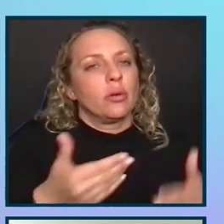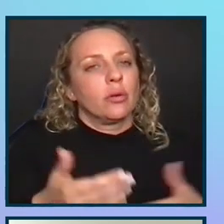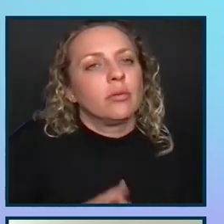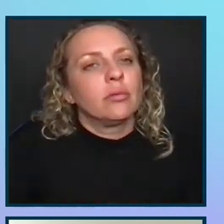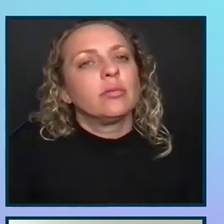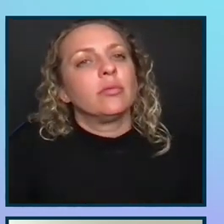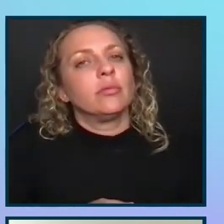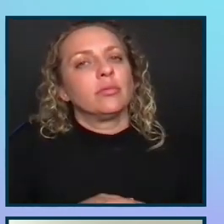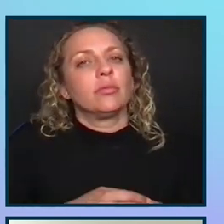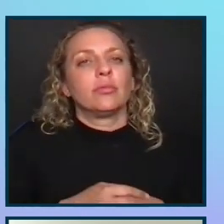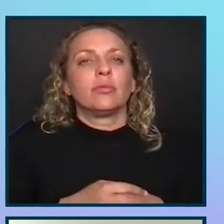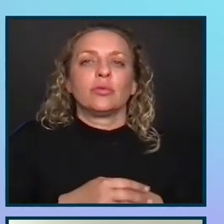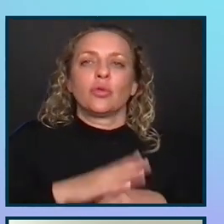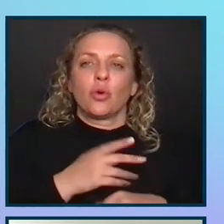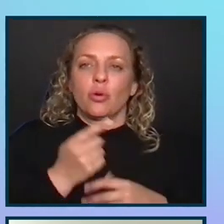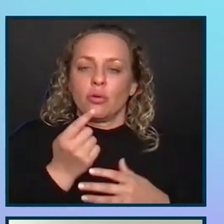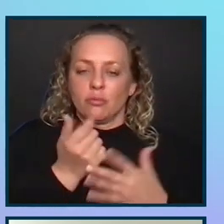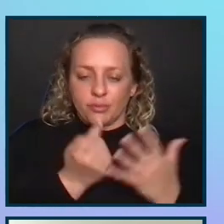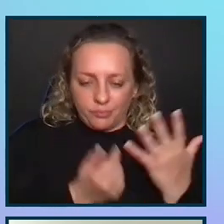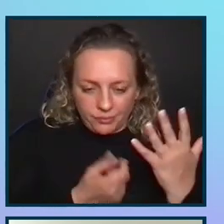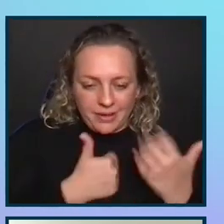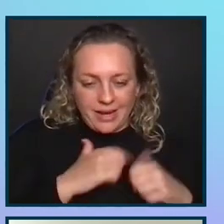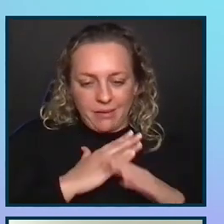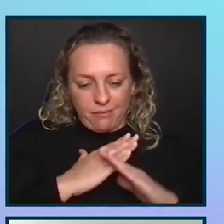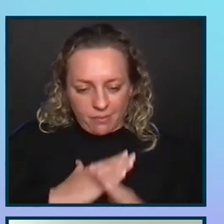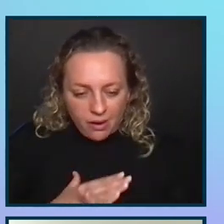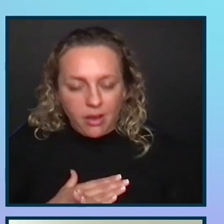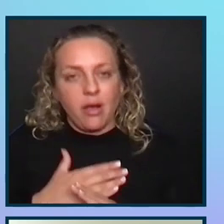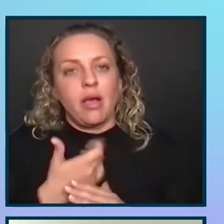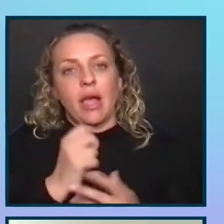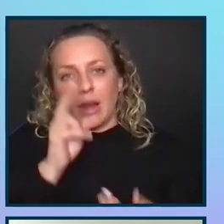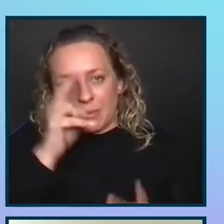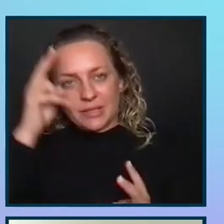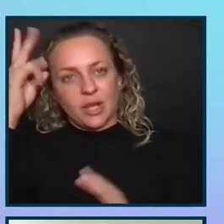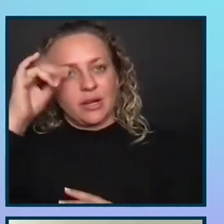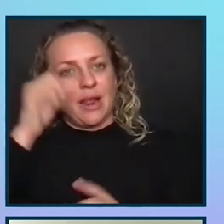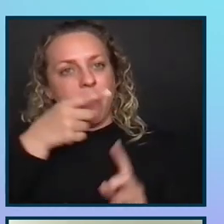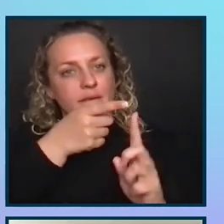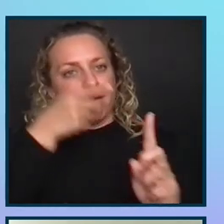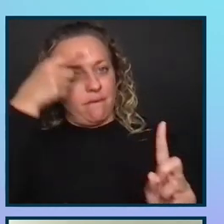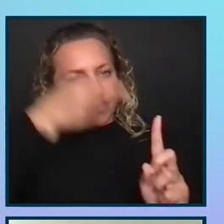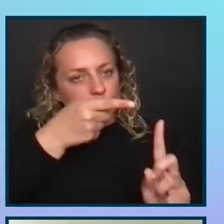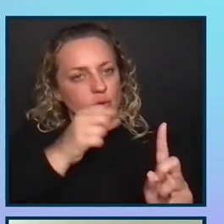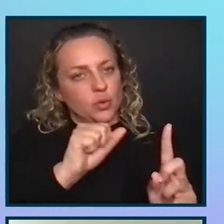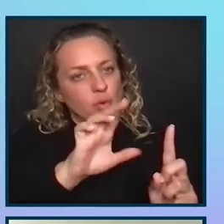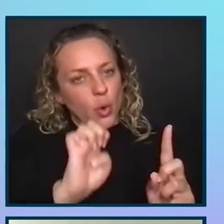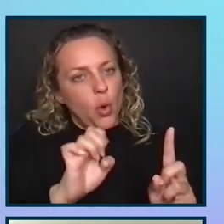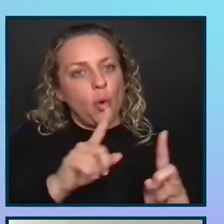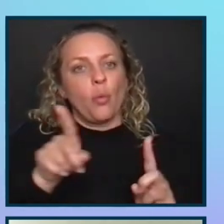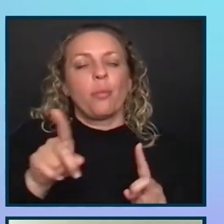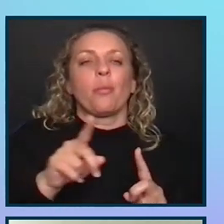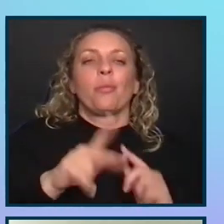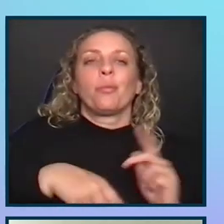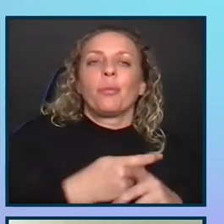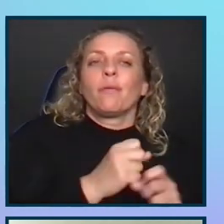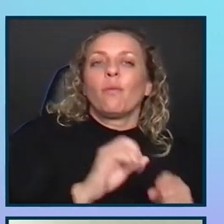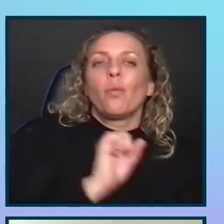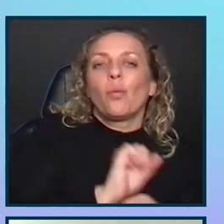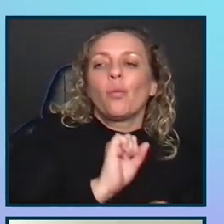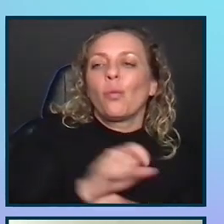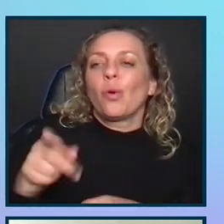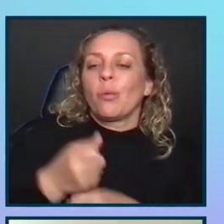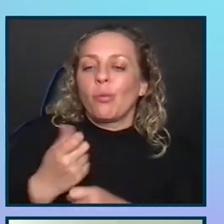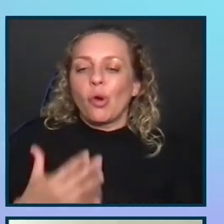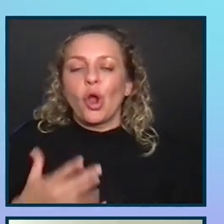it removed blockers of any misunderstandings of scope. You know, as the product team was explaining the significance of different